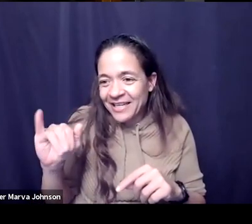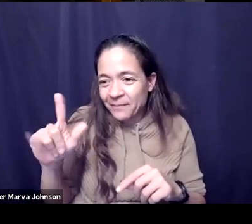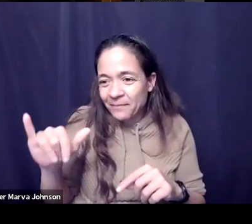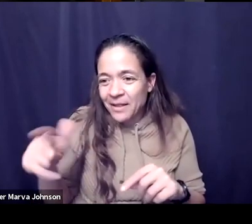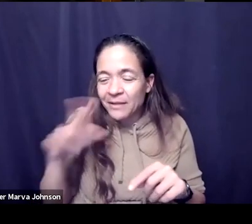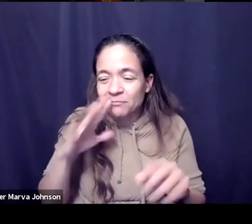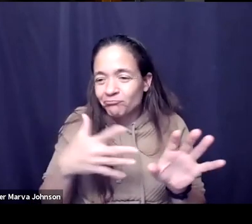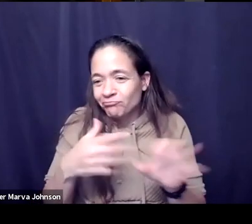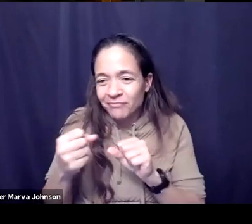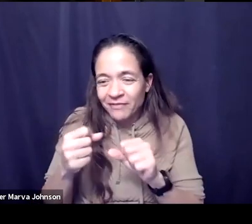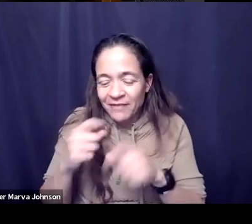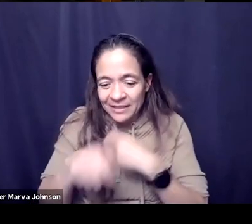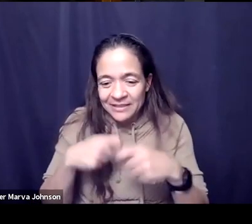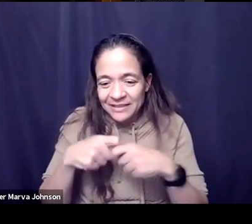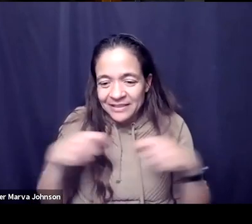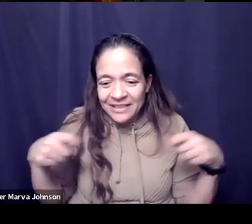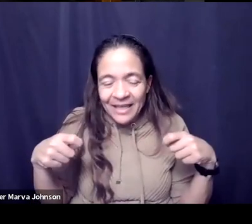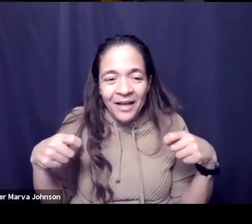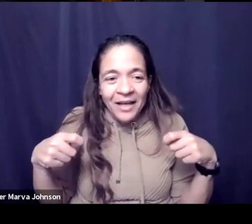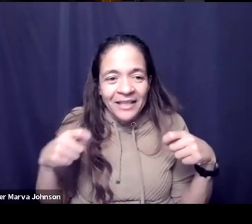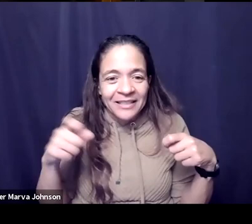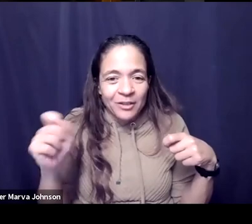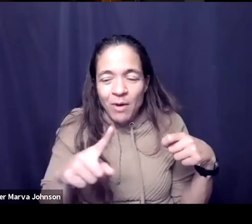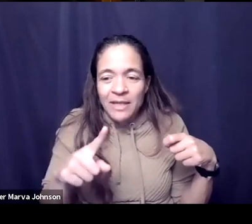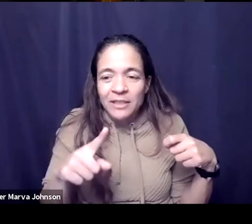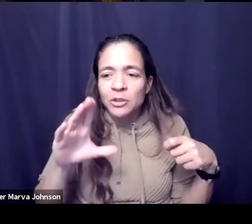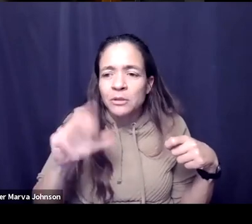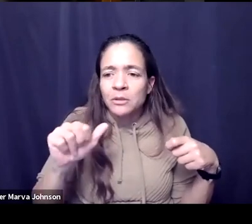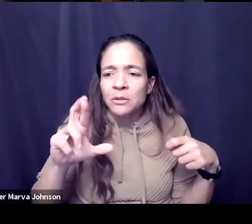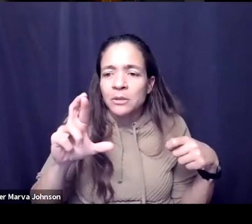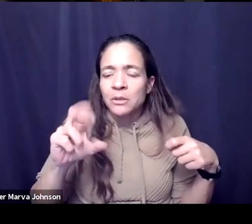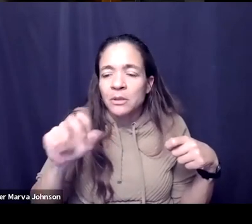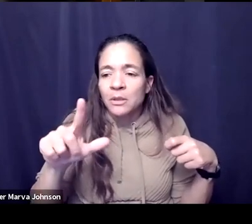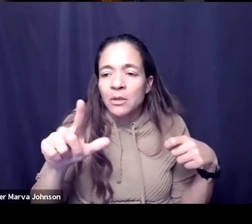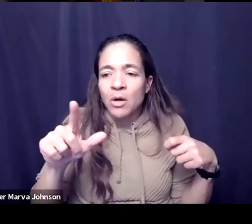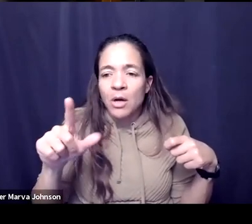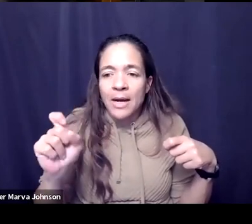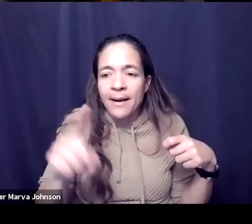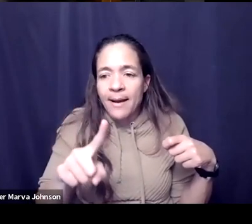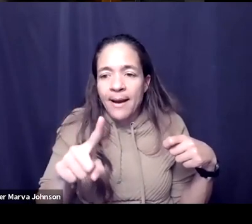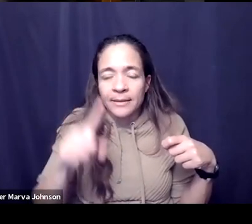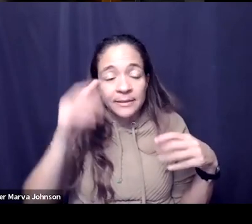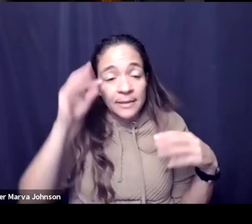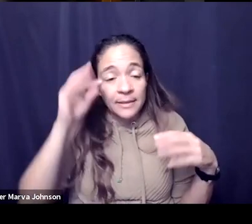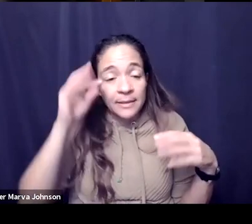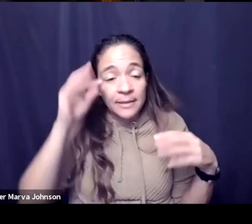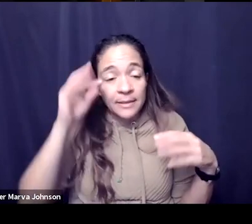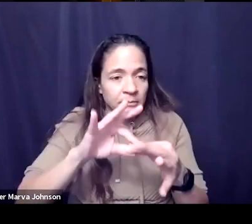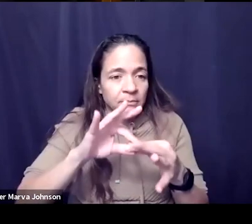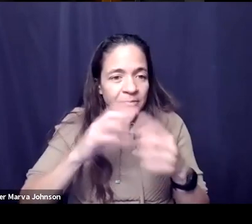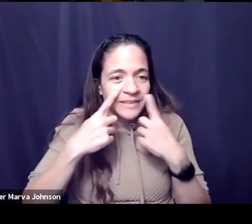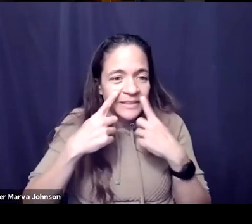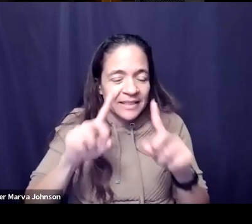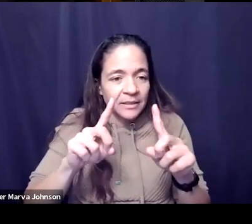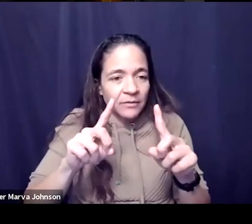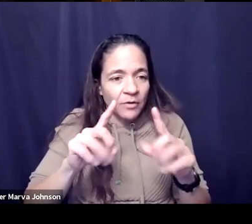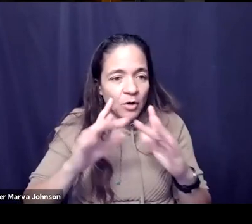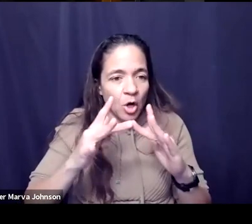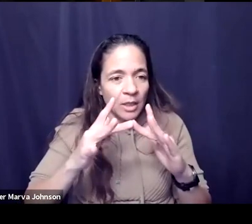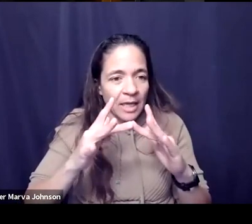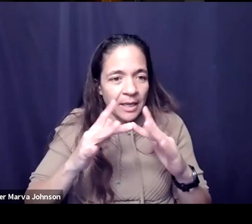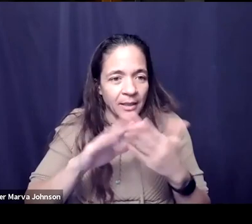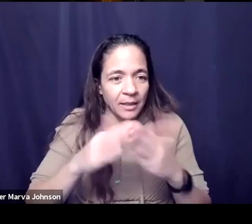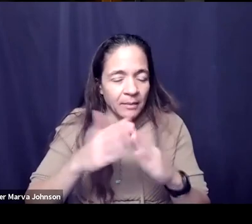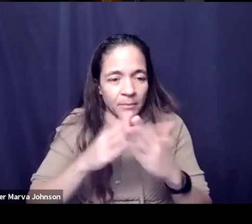kind of wrap it lightning round to jeopardy so carol asks do you have any thoughts about successful online communities that these are relationships